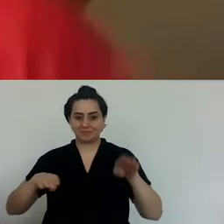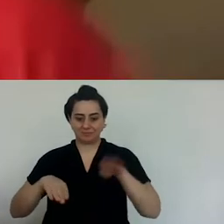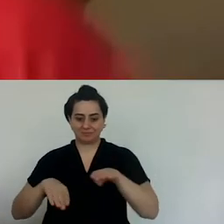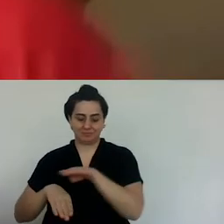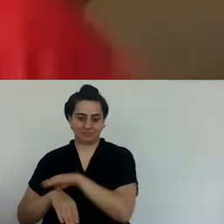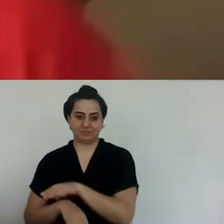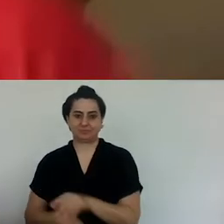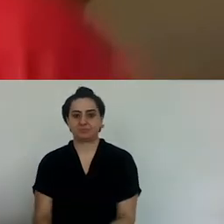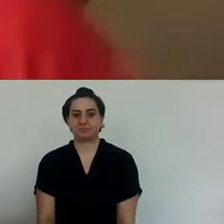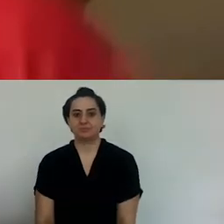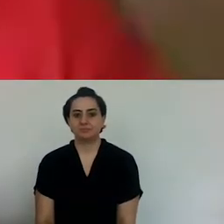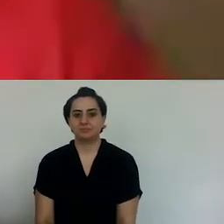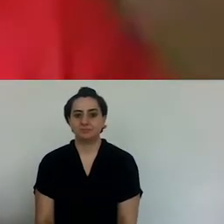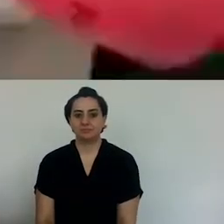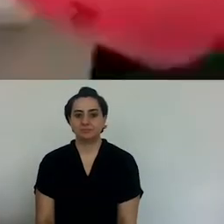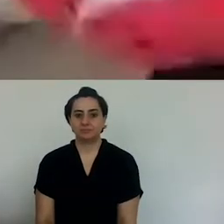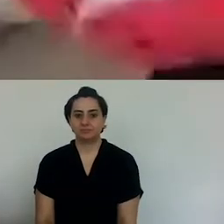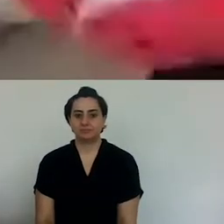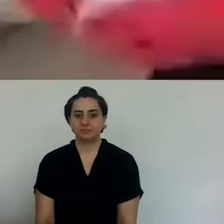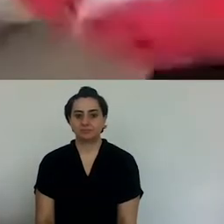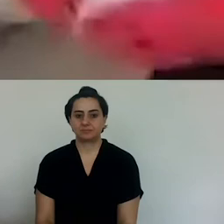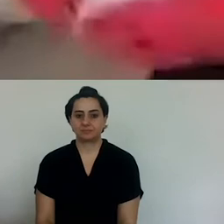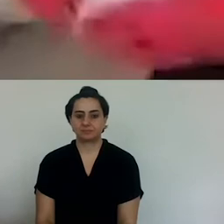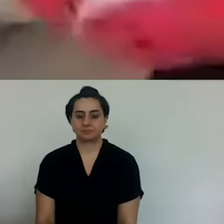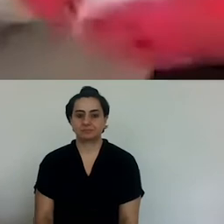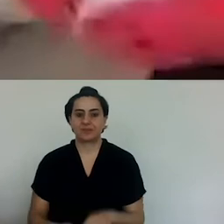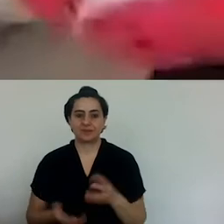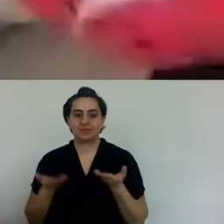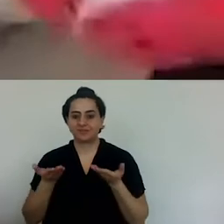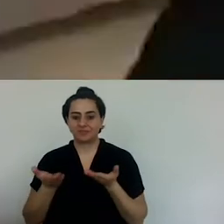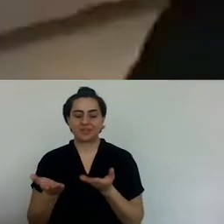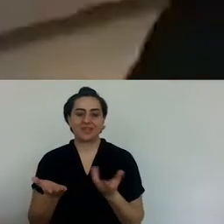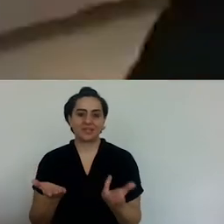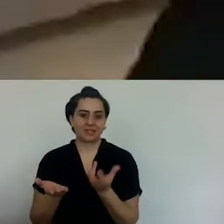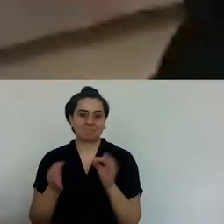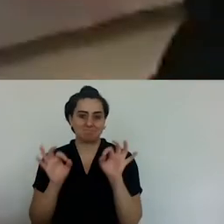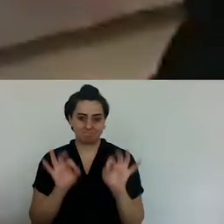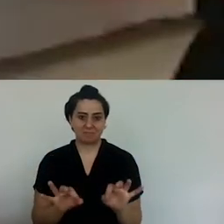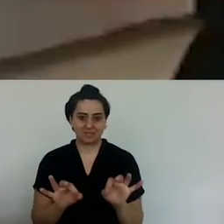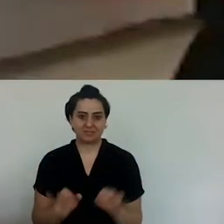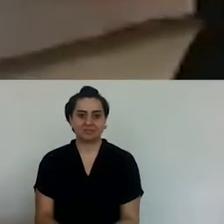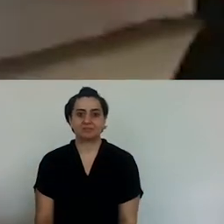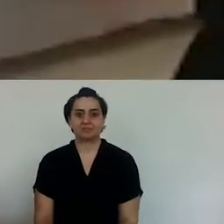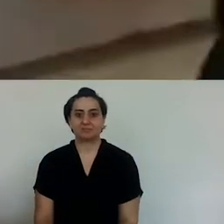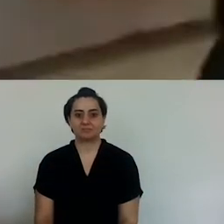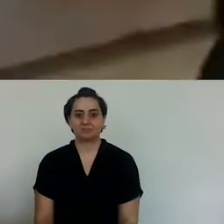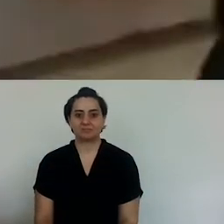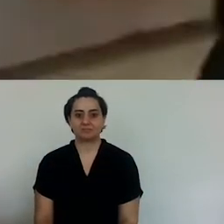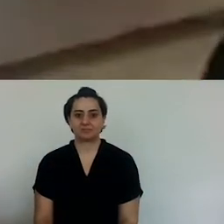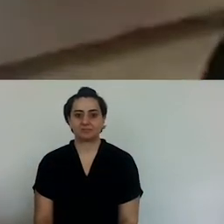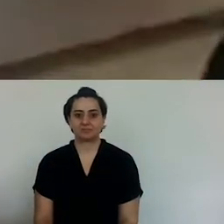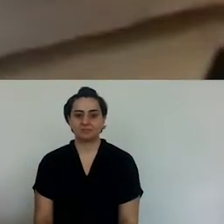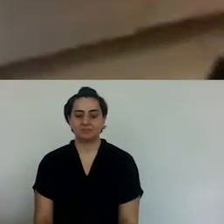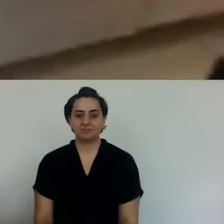And I will then place the fish on the tray. In the meantime,